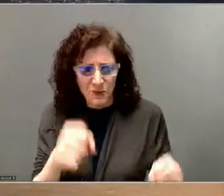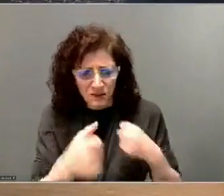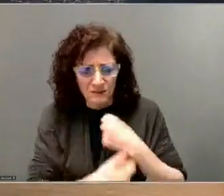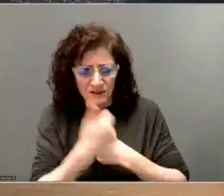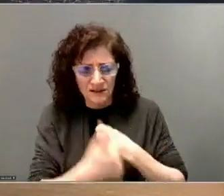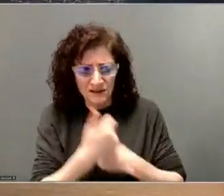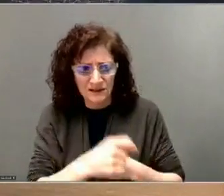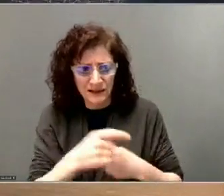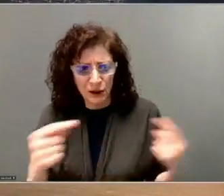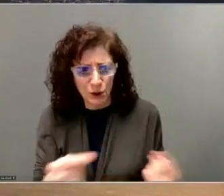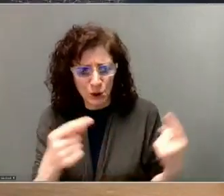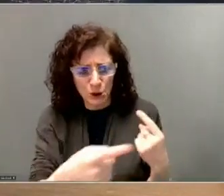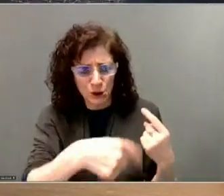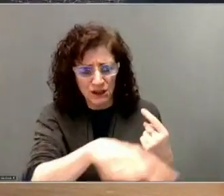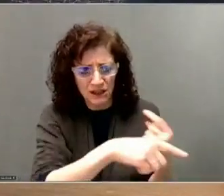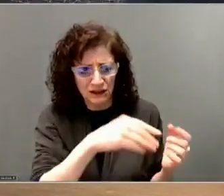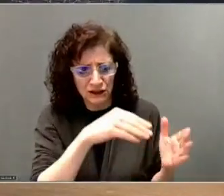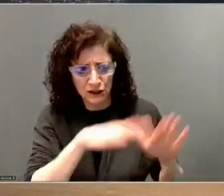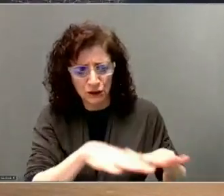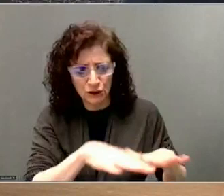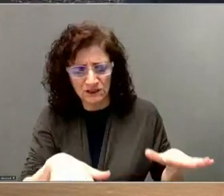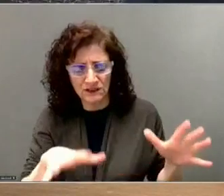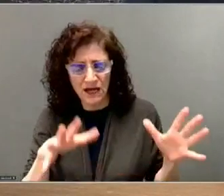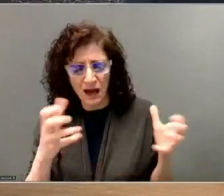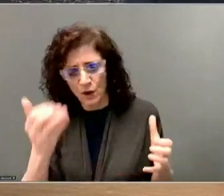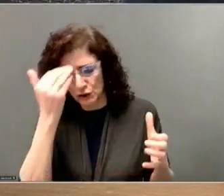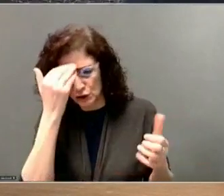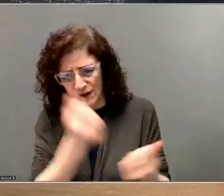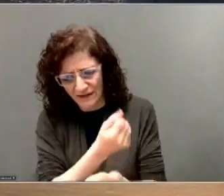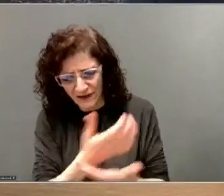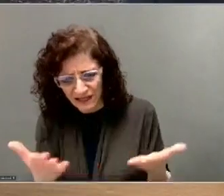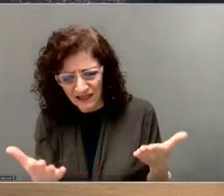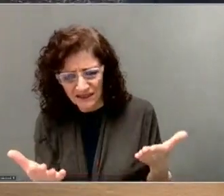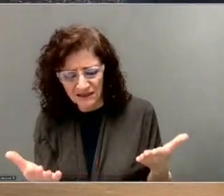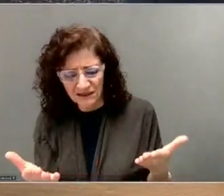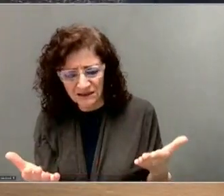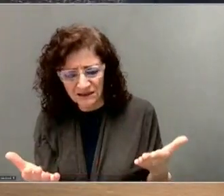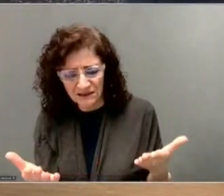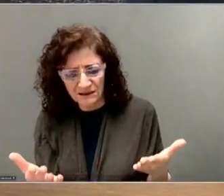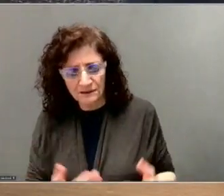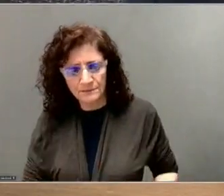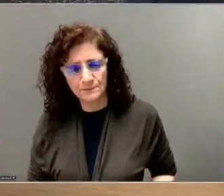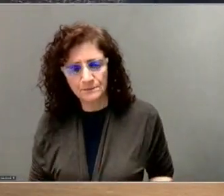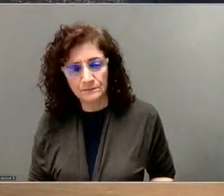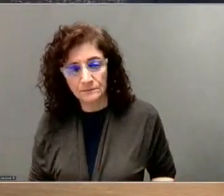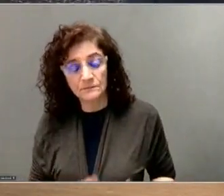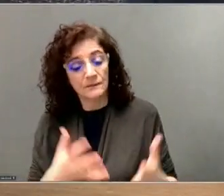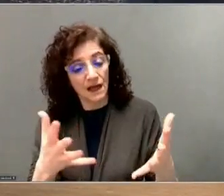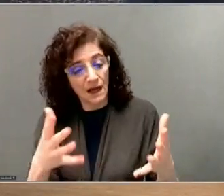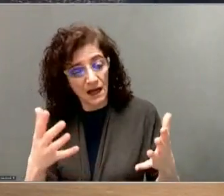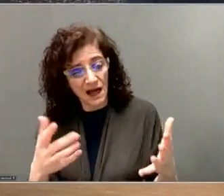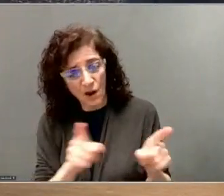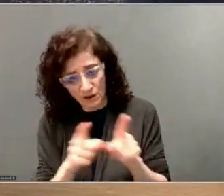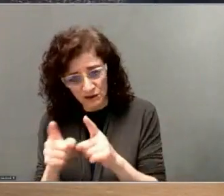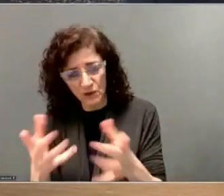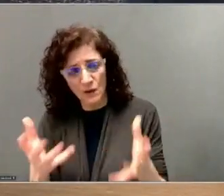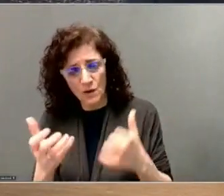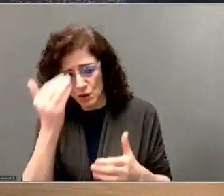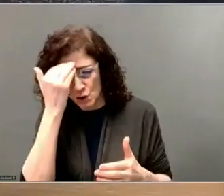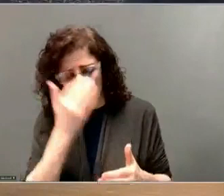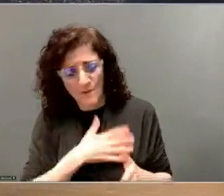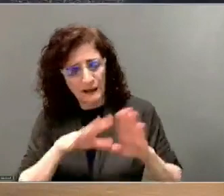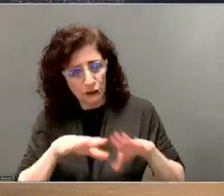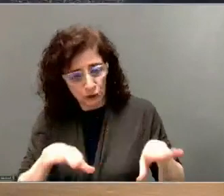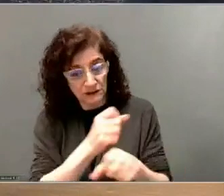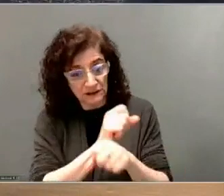and there was the possibility of them being in harm's way. And I would want to know that they are safe